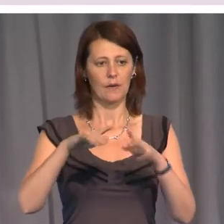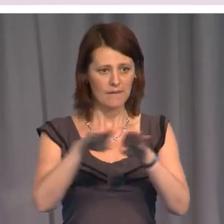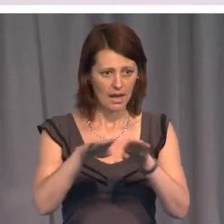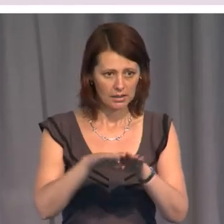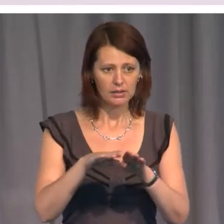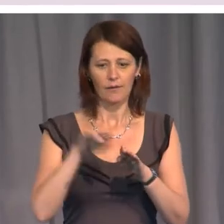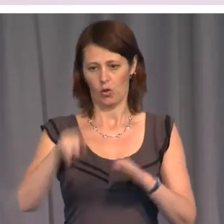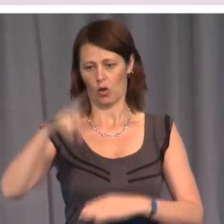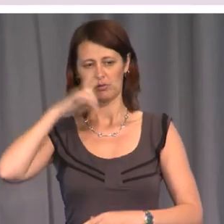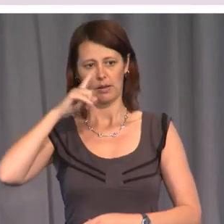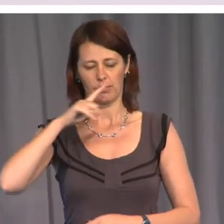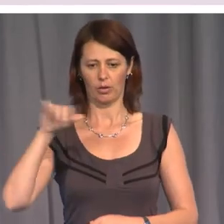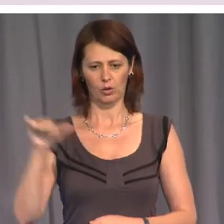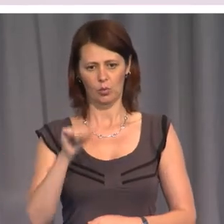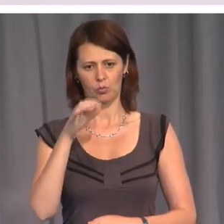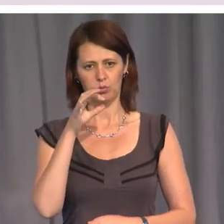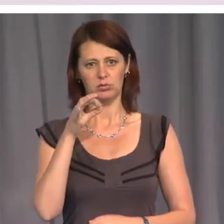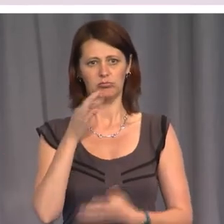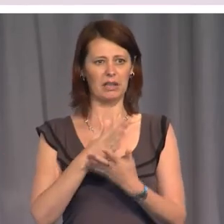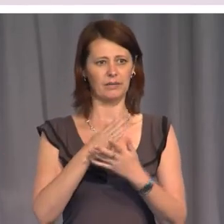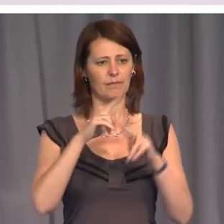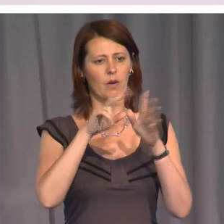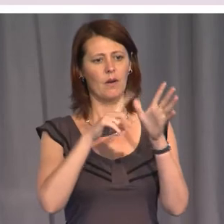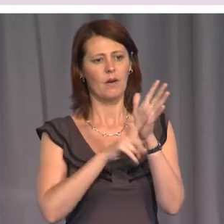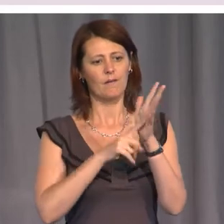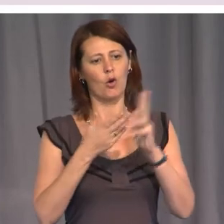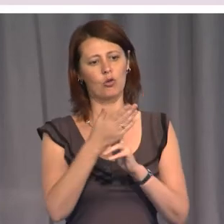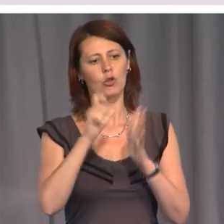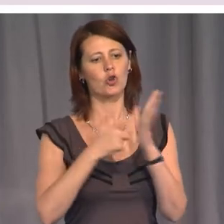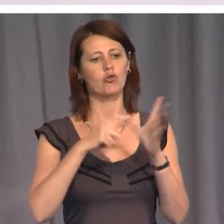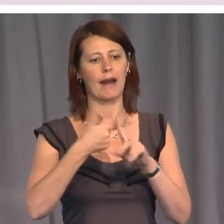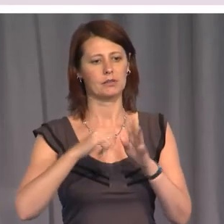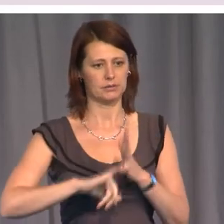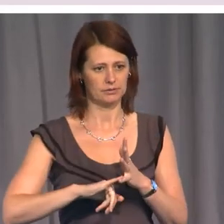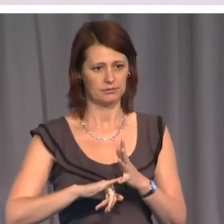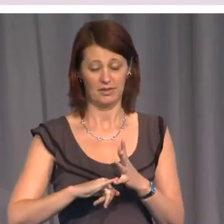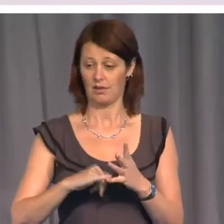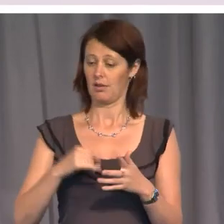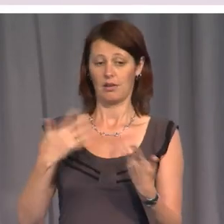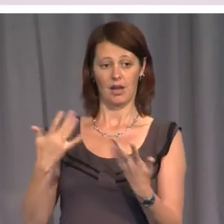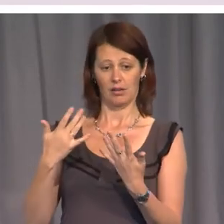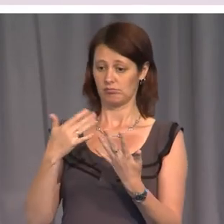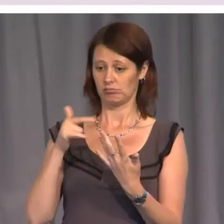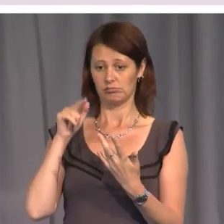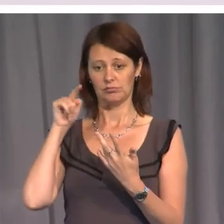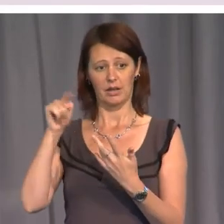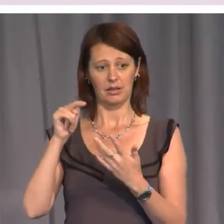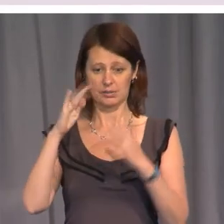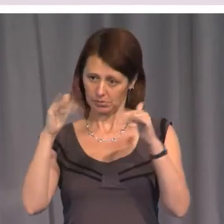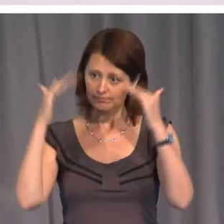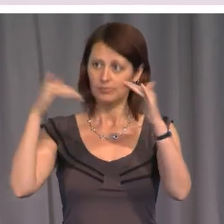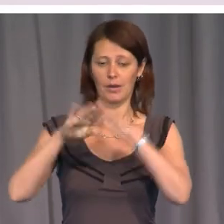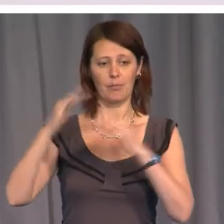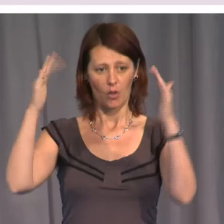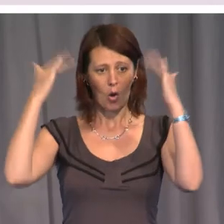those who would otherwise fall through the cracks. And its constitutionality has been upheld by the High Court. And it